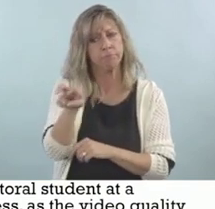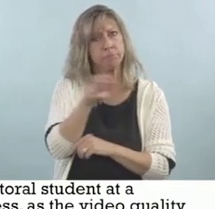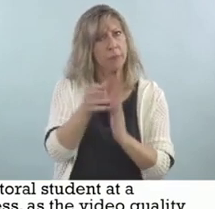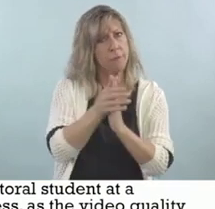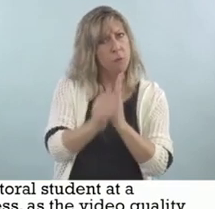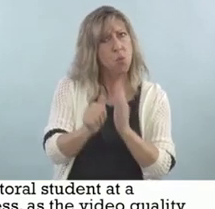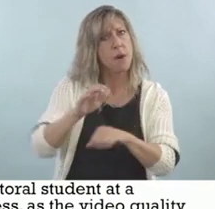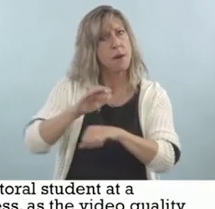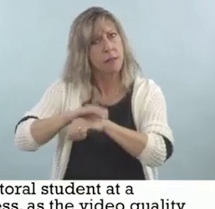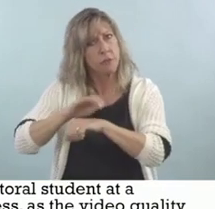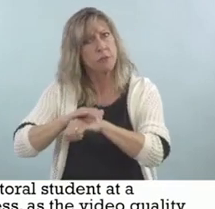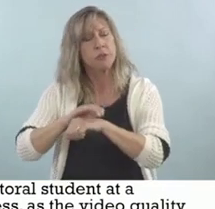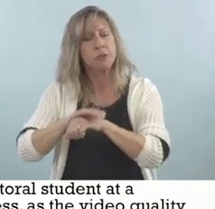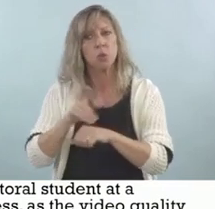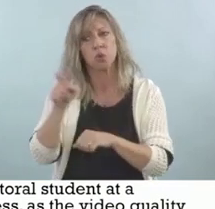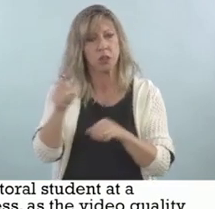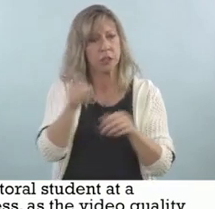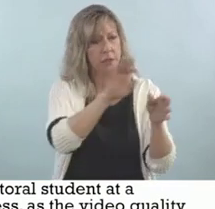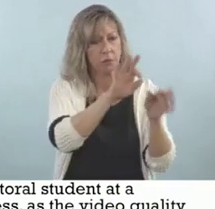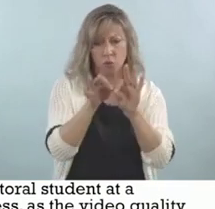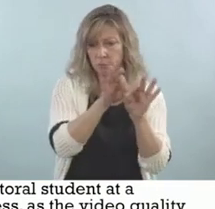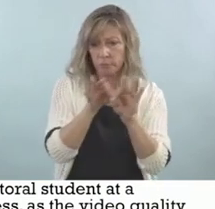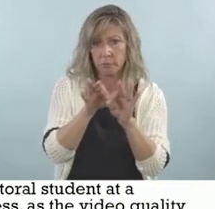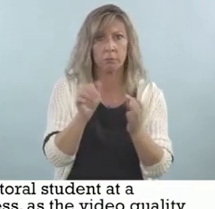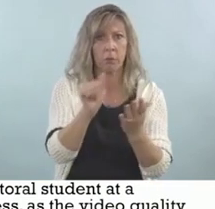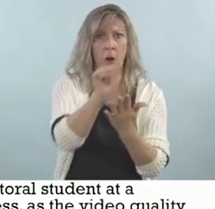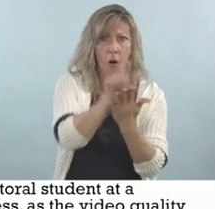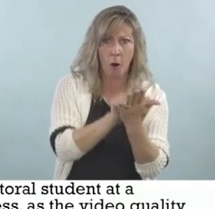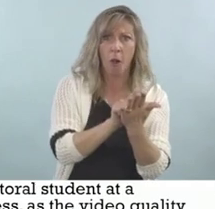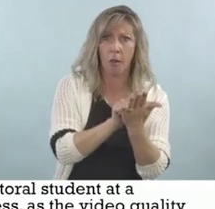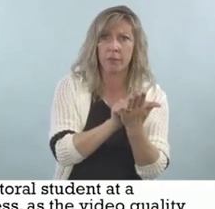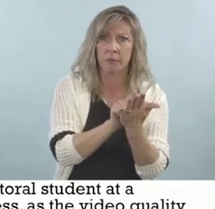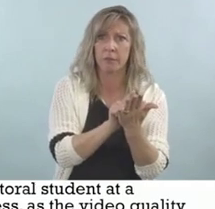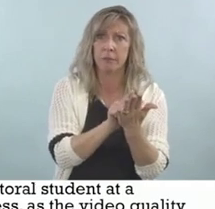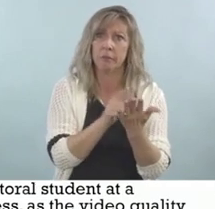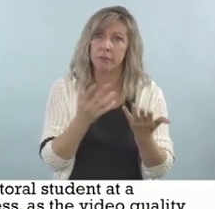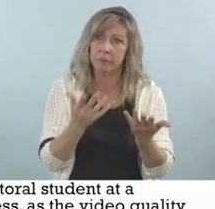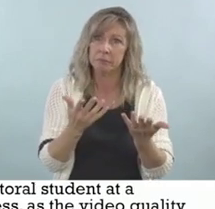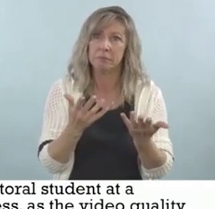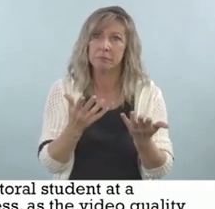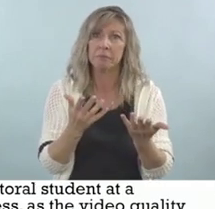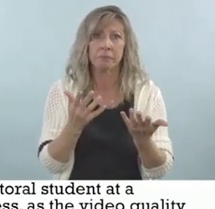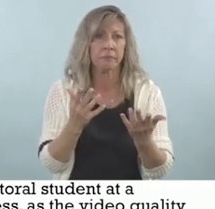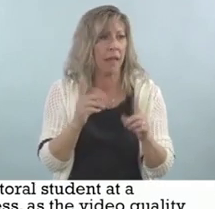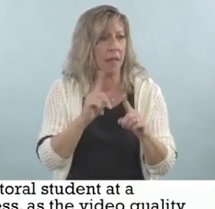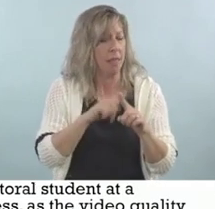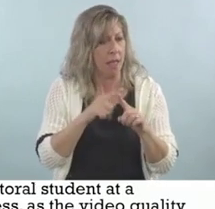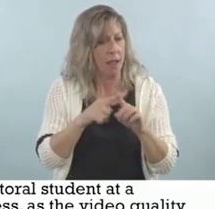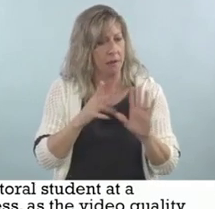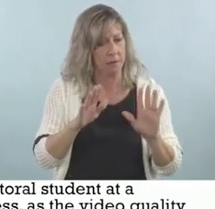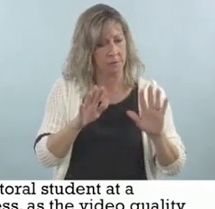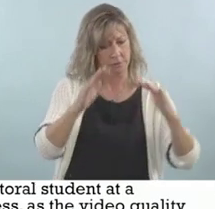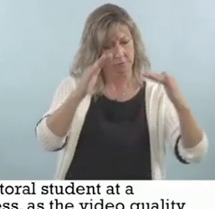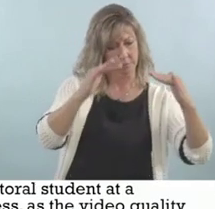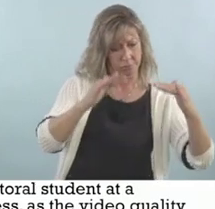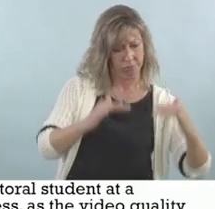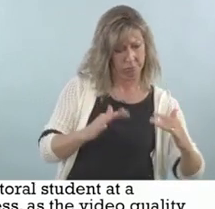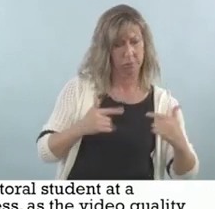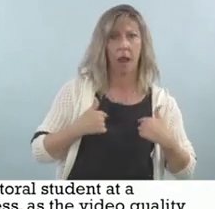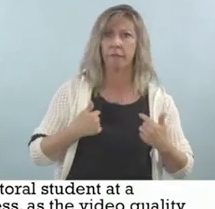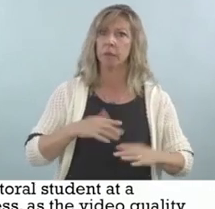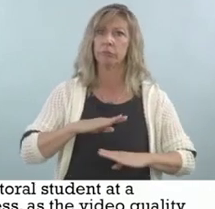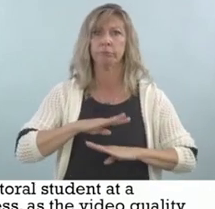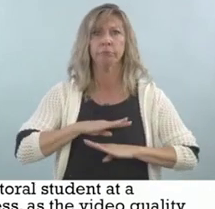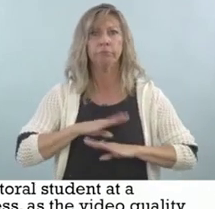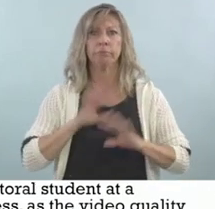and I got them to the point where I thought they were fabulous. So